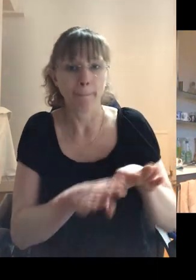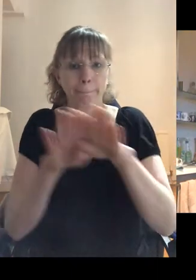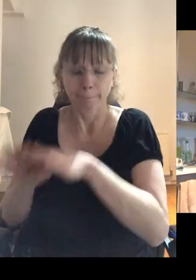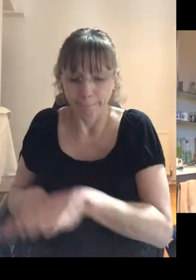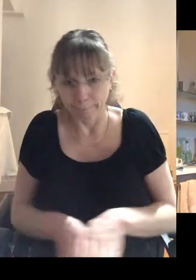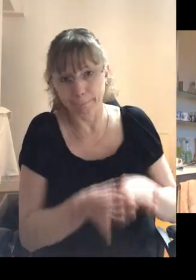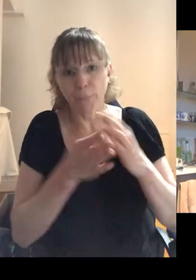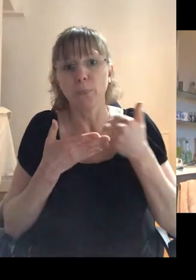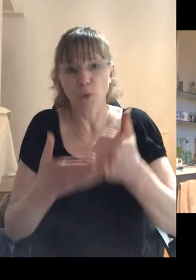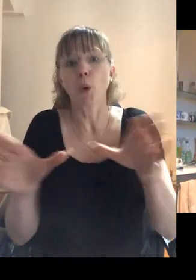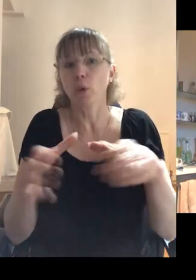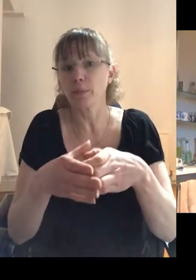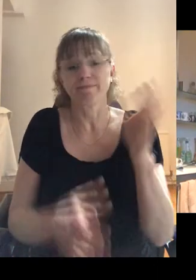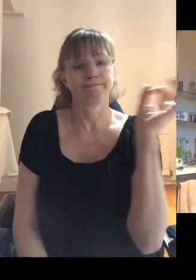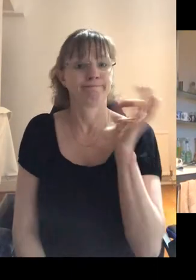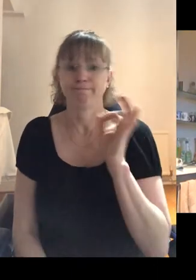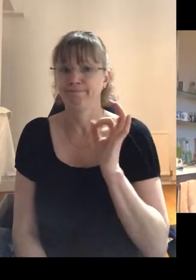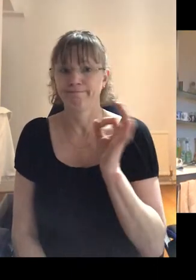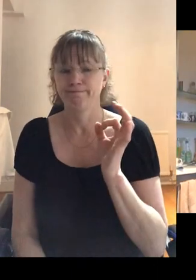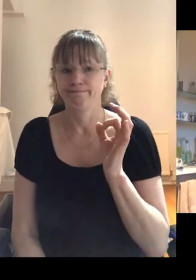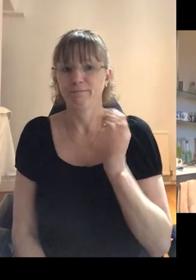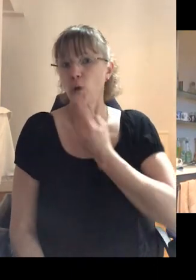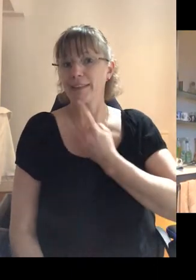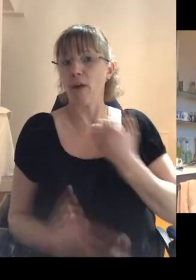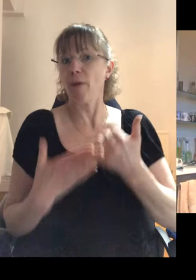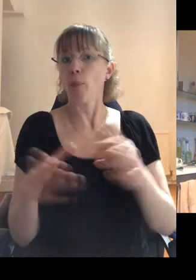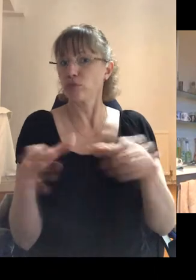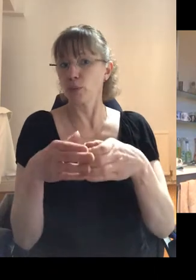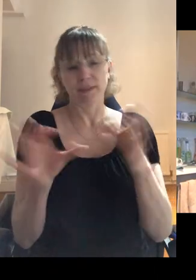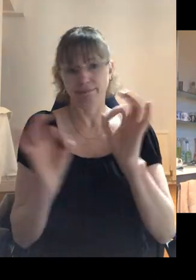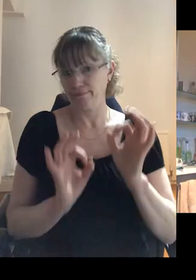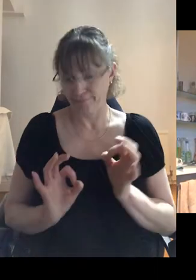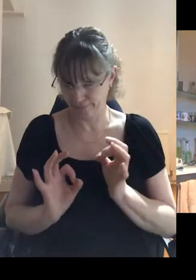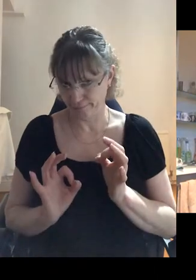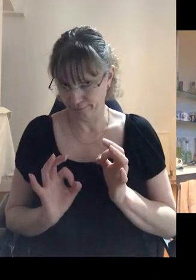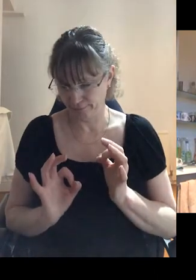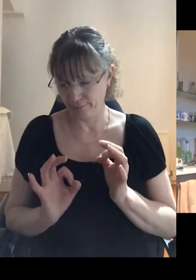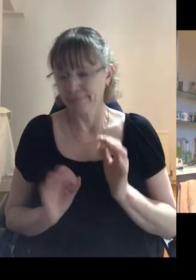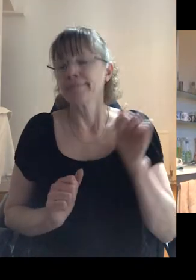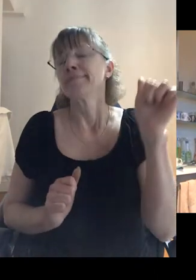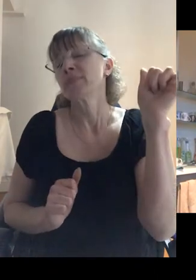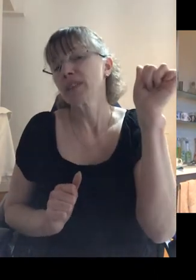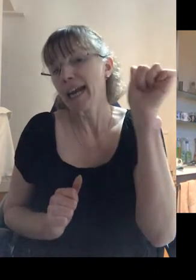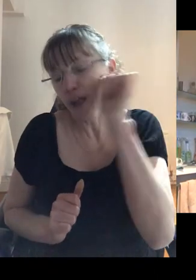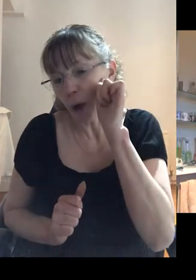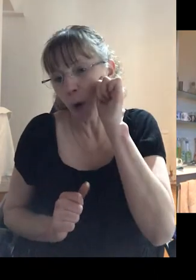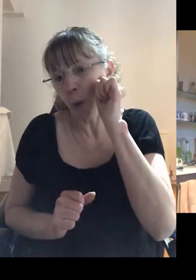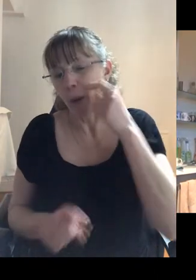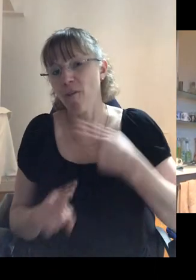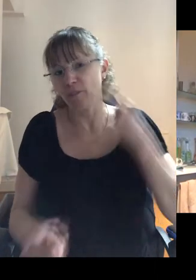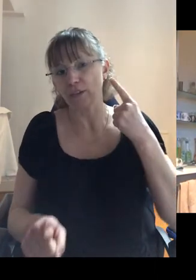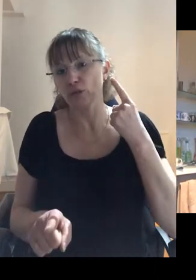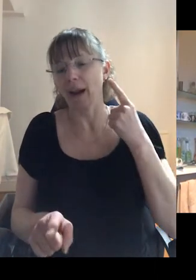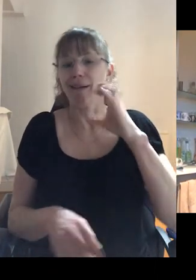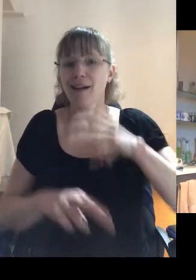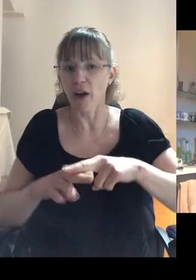PLHIV support groups, um, not self-help groups that is. Um, and I know that fast track Cardiff and Vale